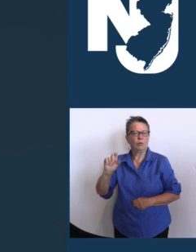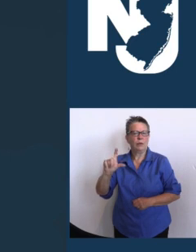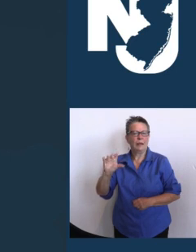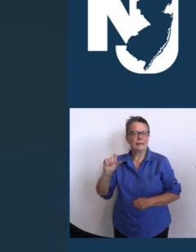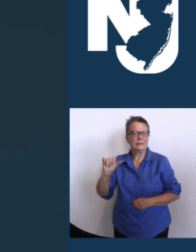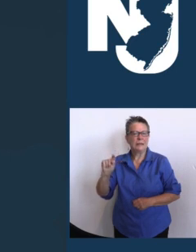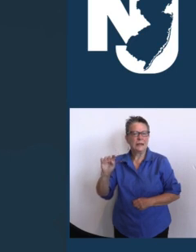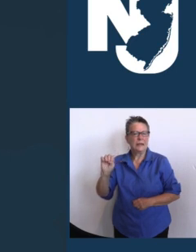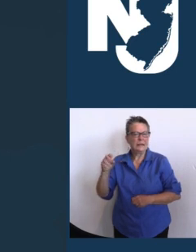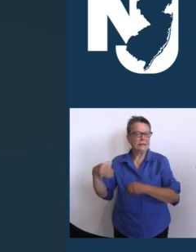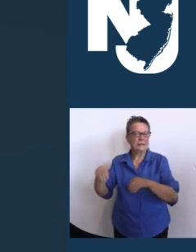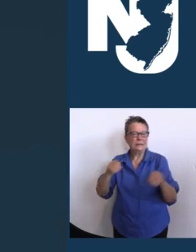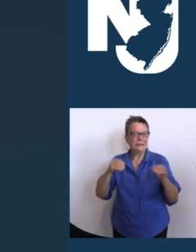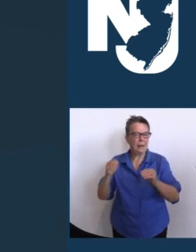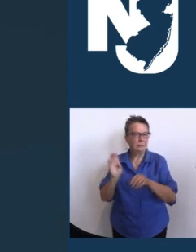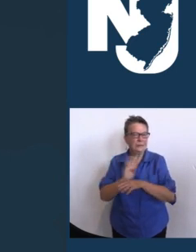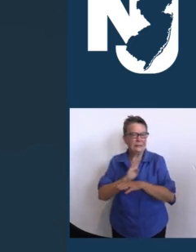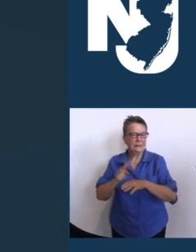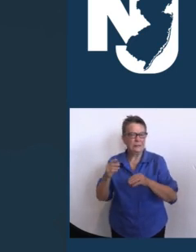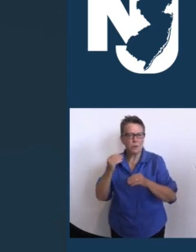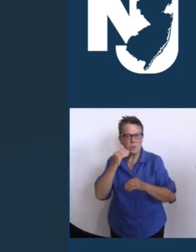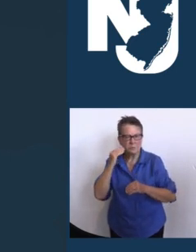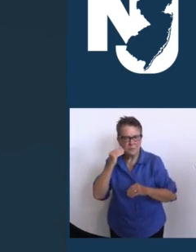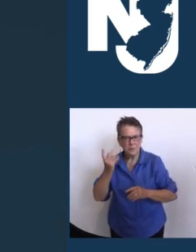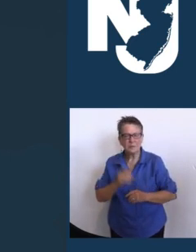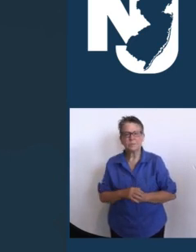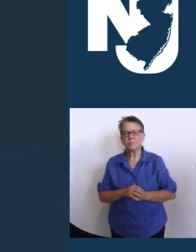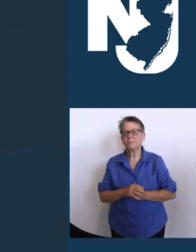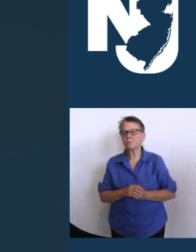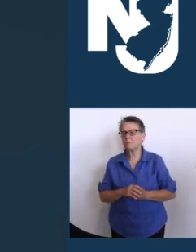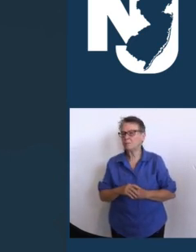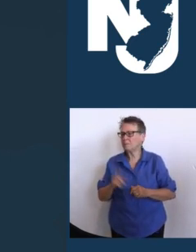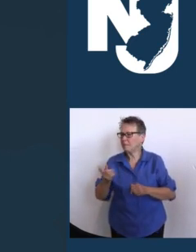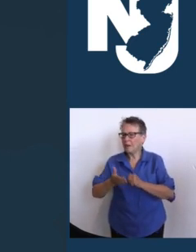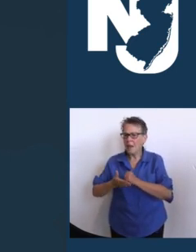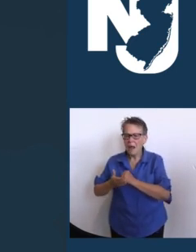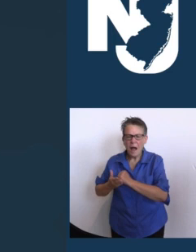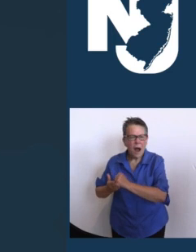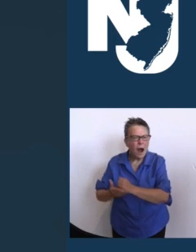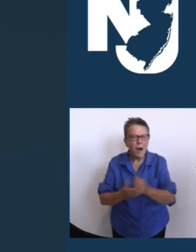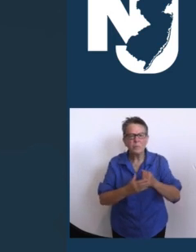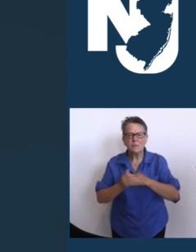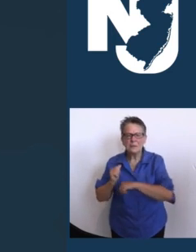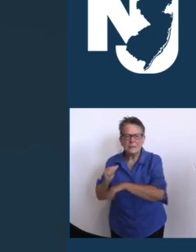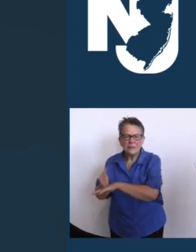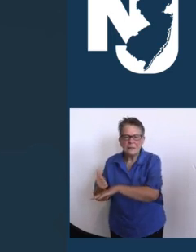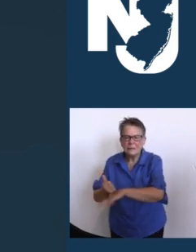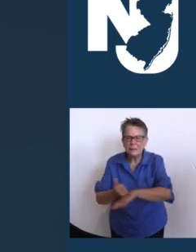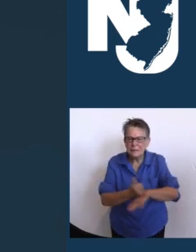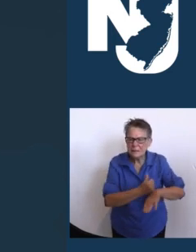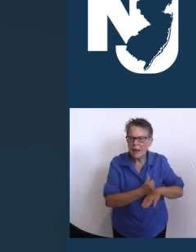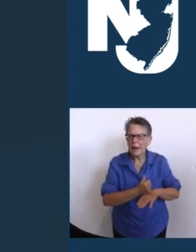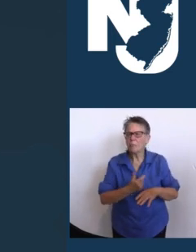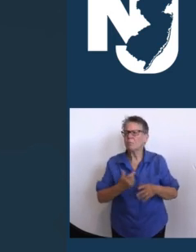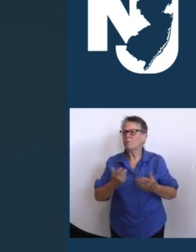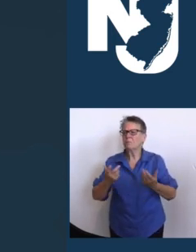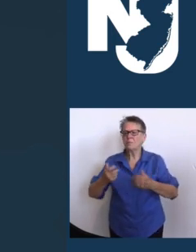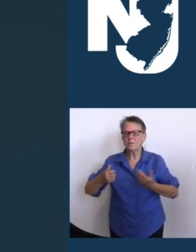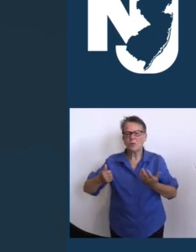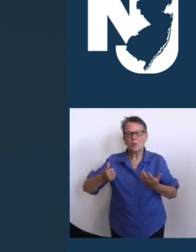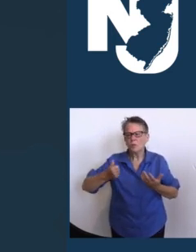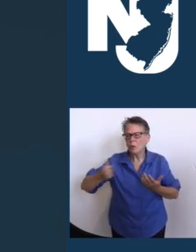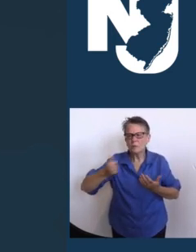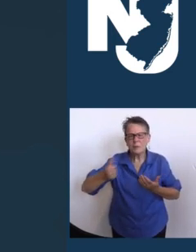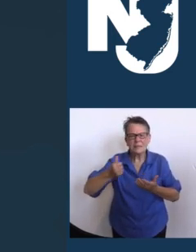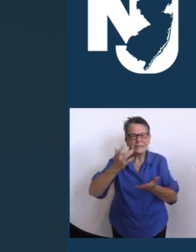As a real estate developer, he helped create the Vineland Regional Transportation Center, which today houses 30 commercial